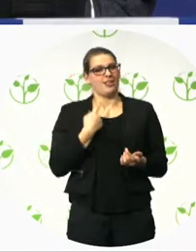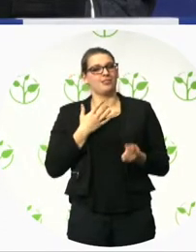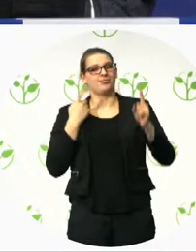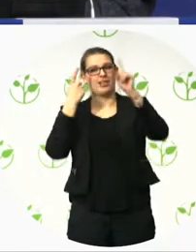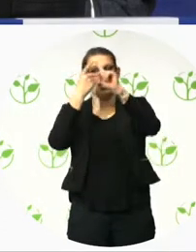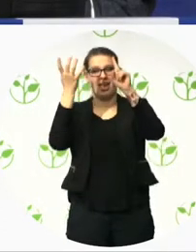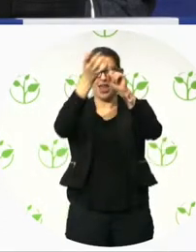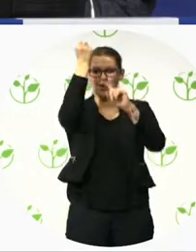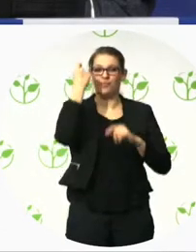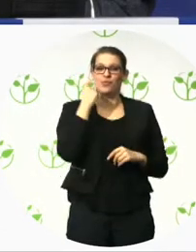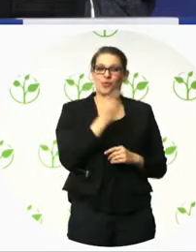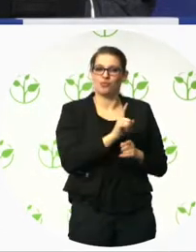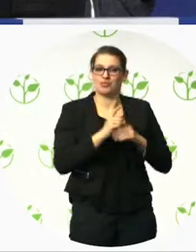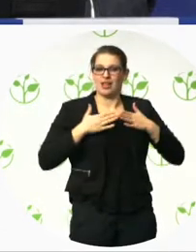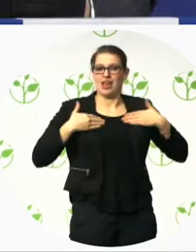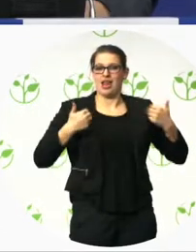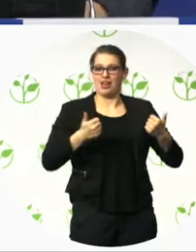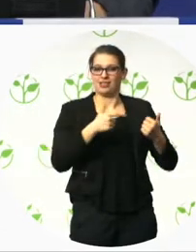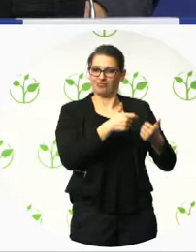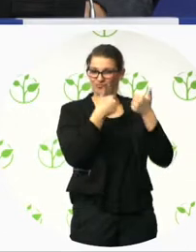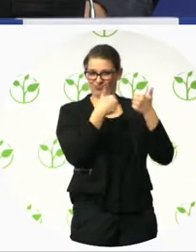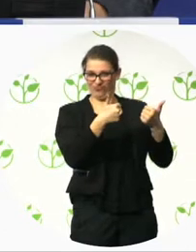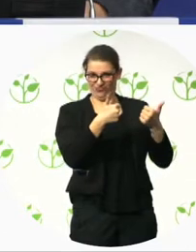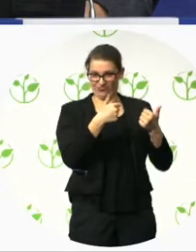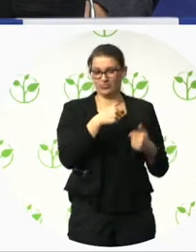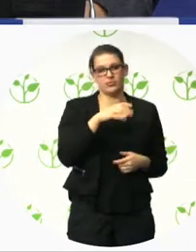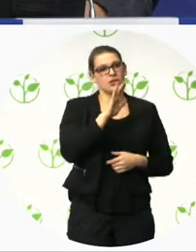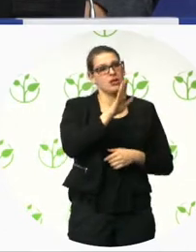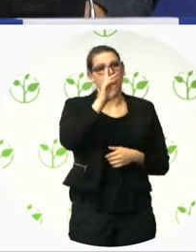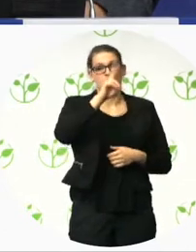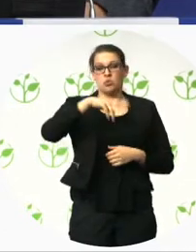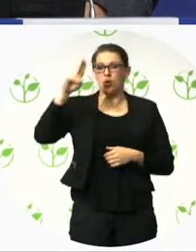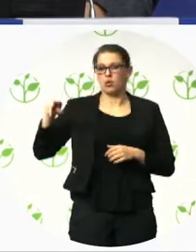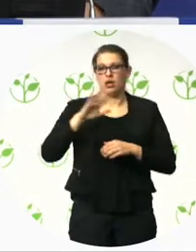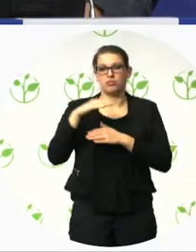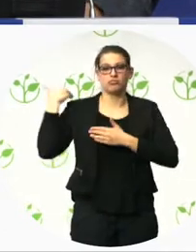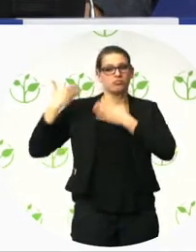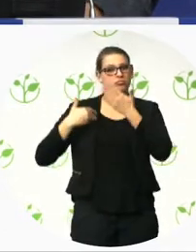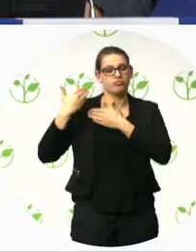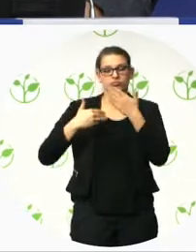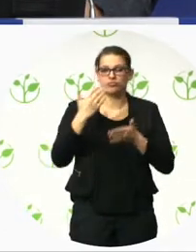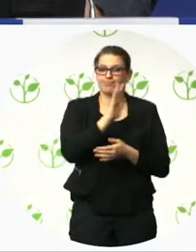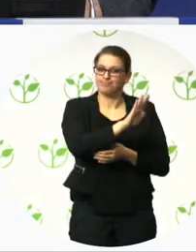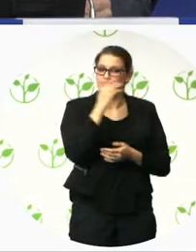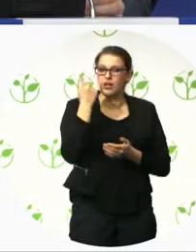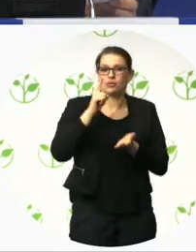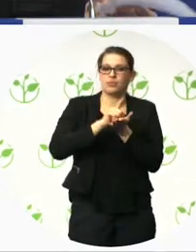but Norway and Telemark is hilly and uneven with many narrow valleys and places.